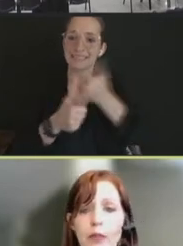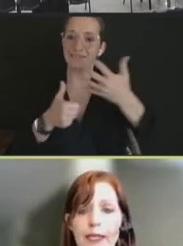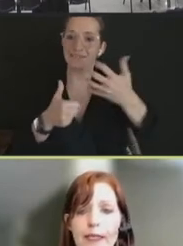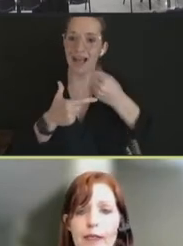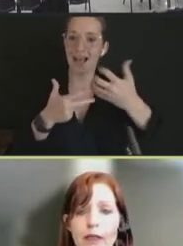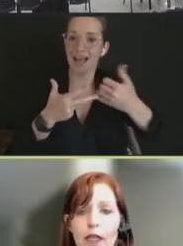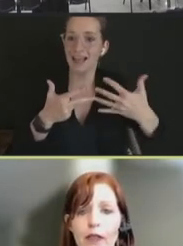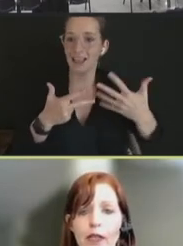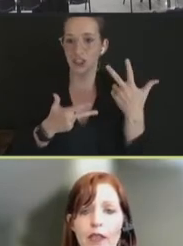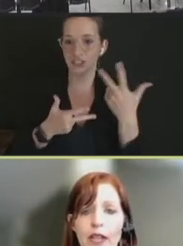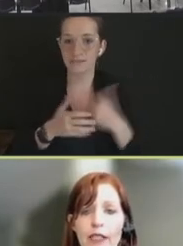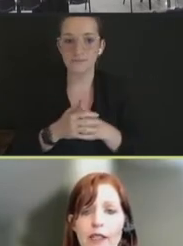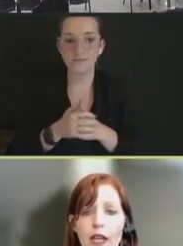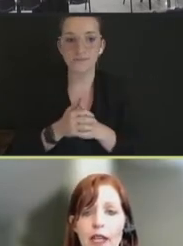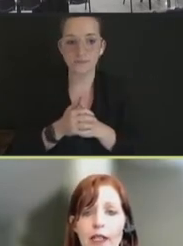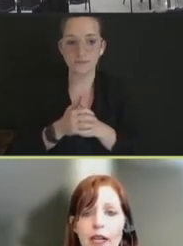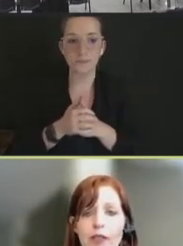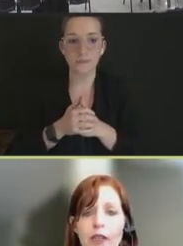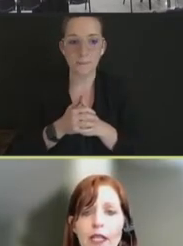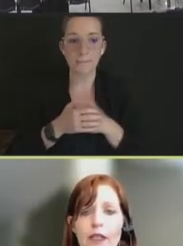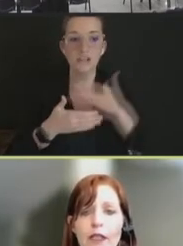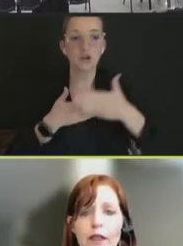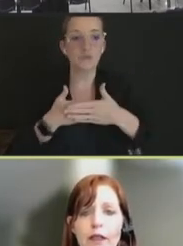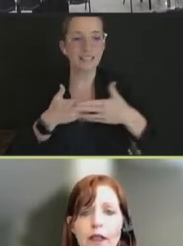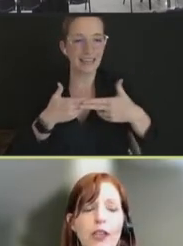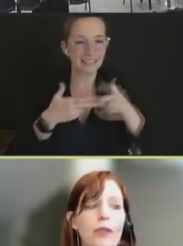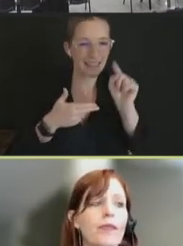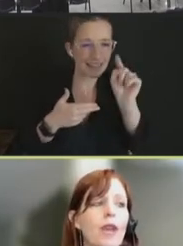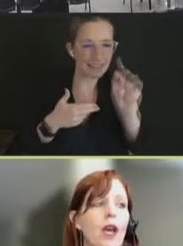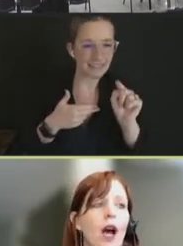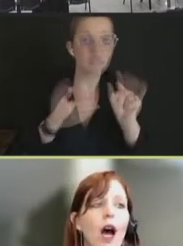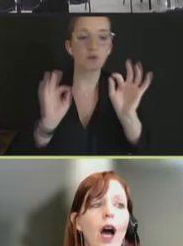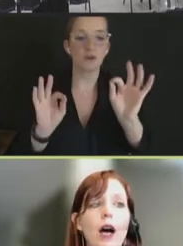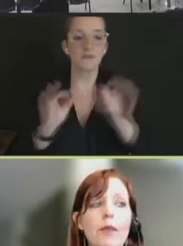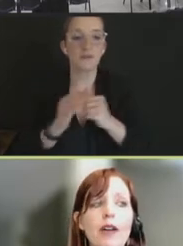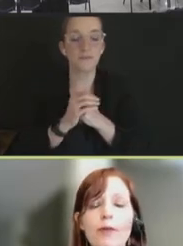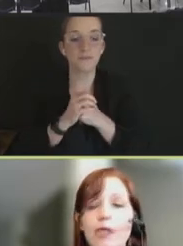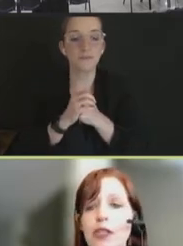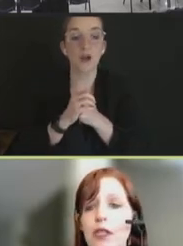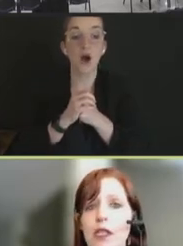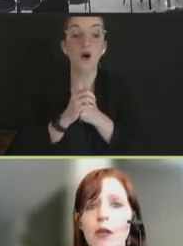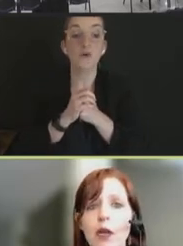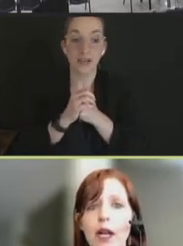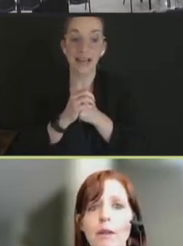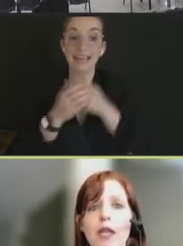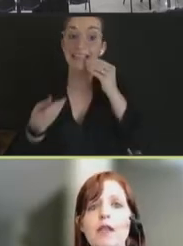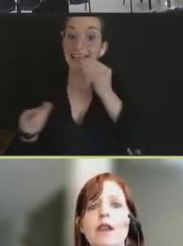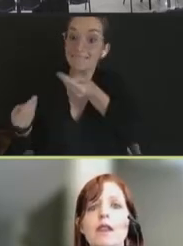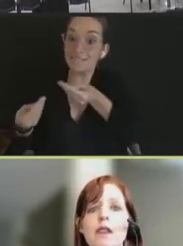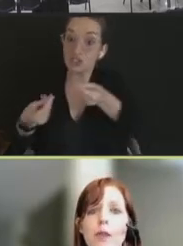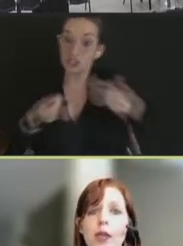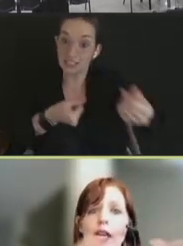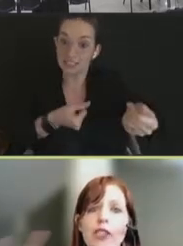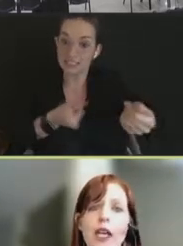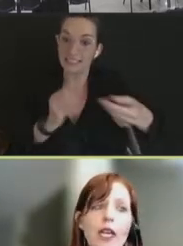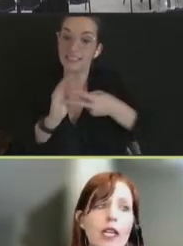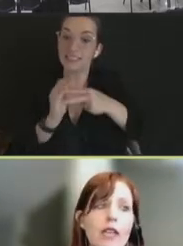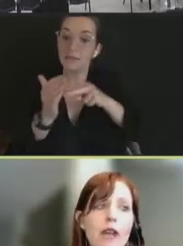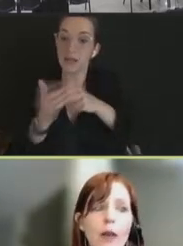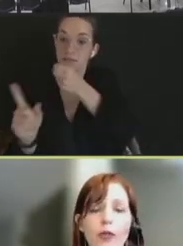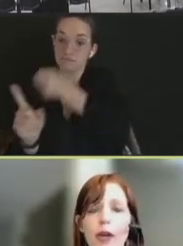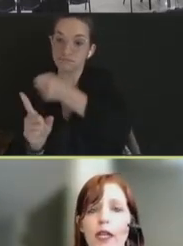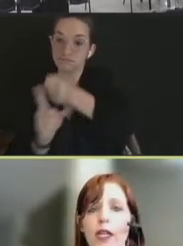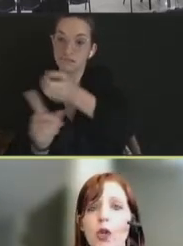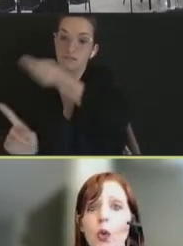slide, please. And then, the next slide after that. Thank you. Efficiency, what I mean is that the supply chain